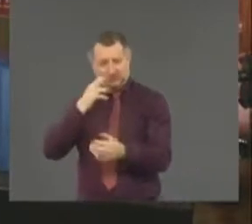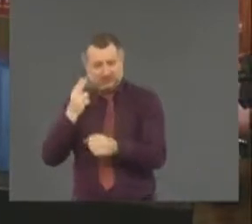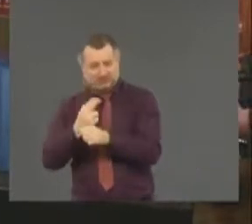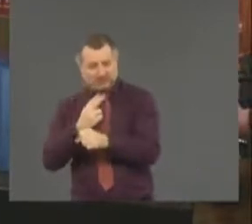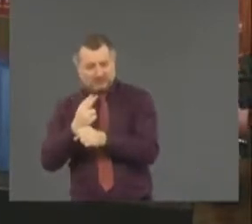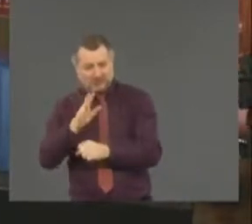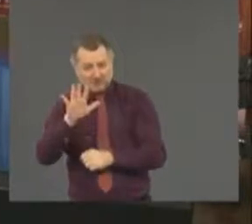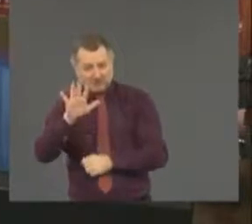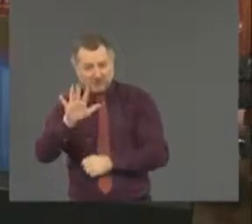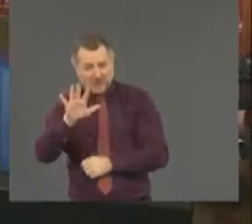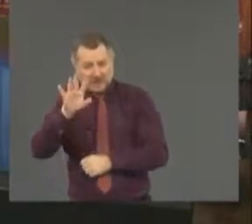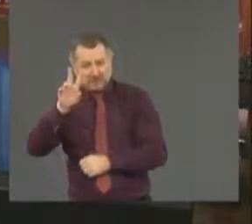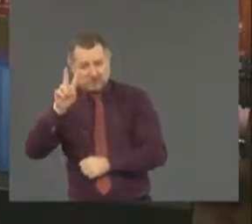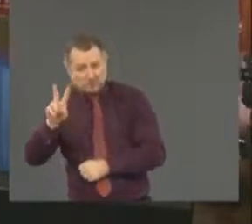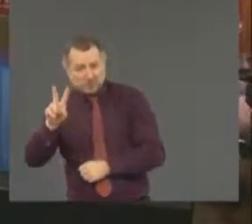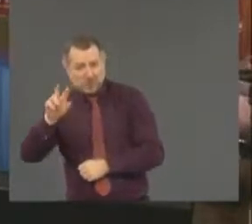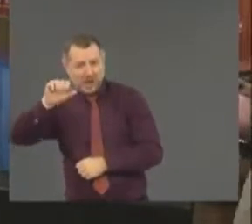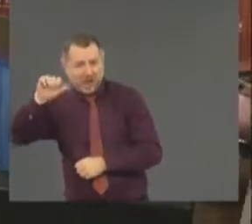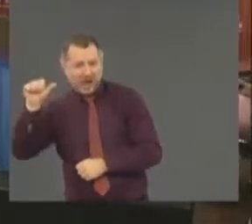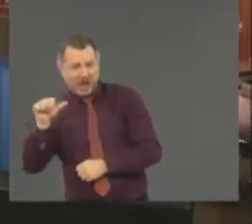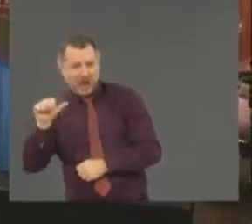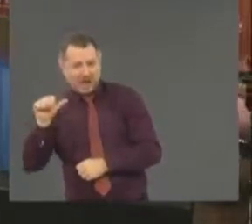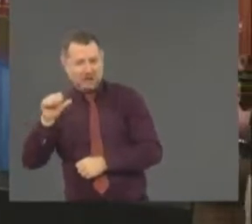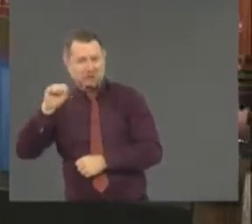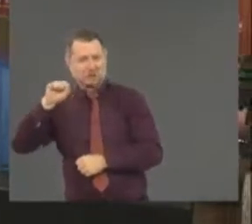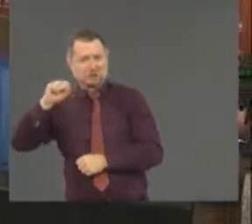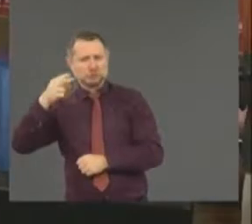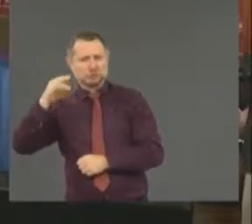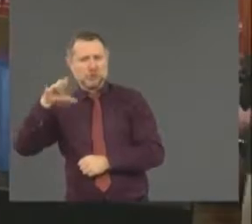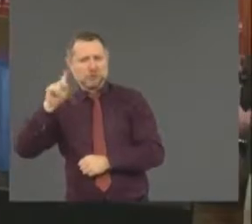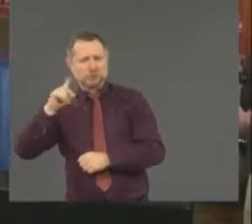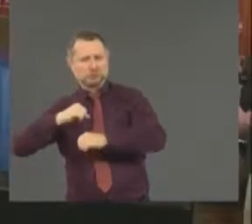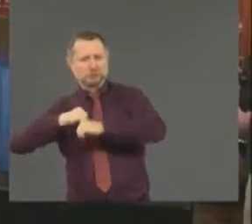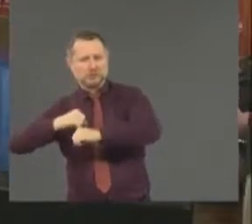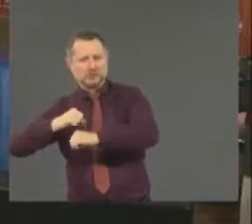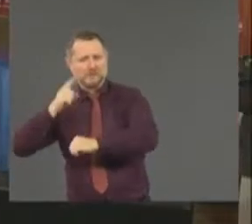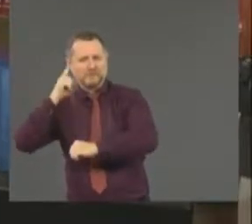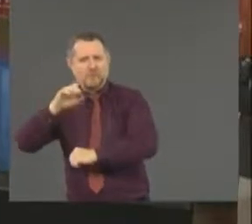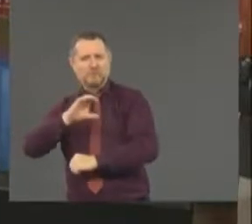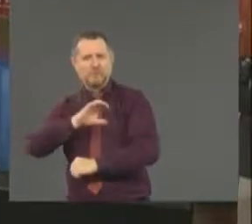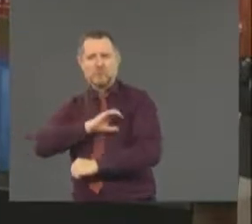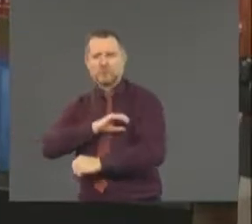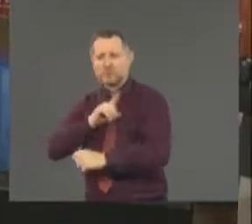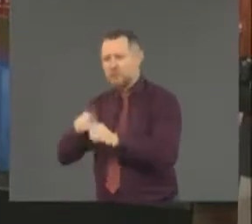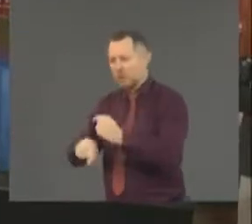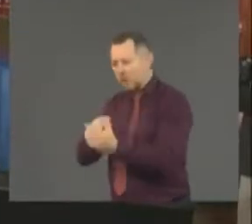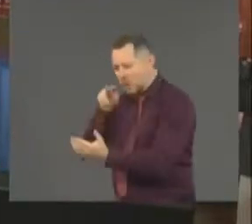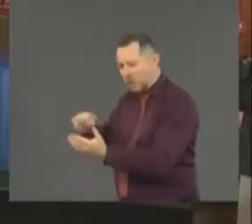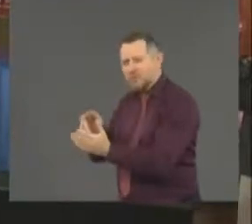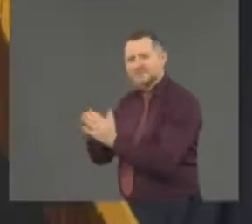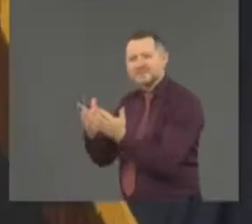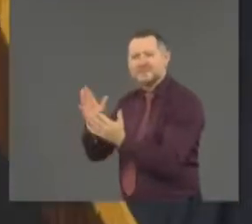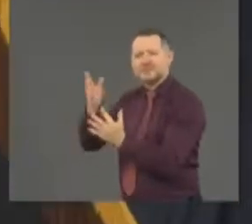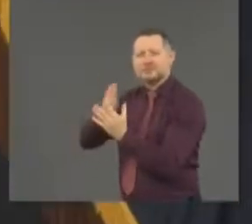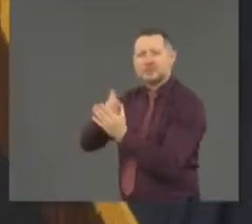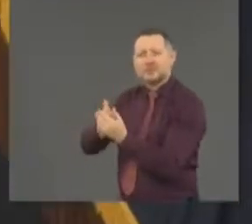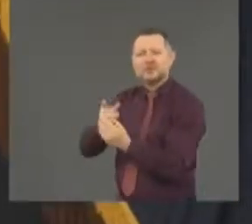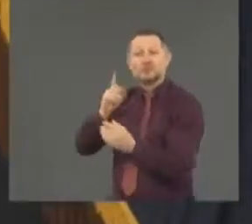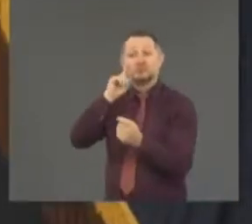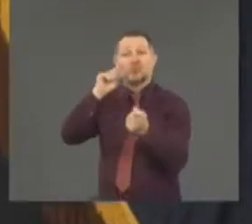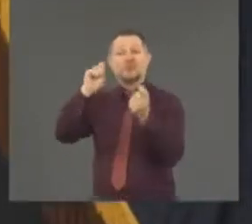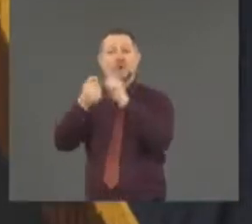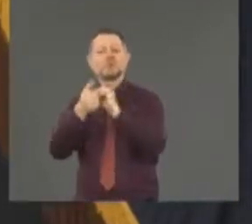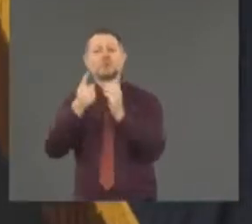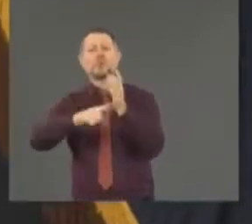records from the public. And secondly, what do you mean by reform to the 50A statute? I will sign any 50A